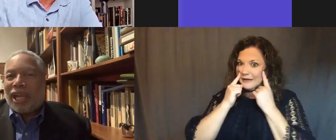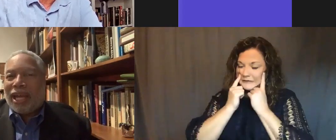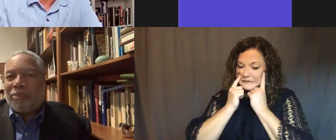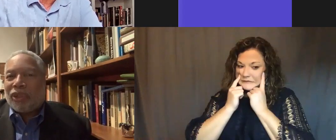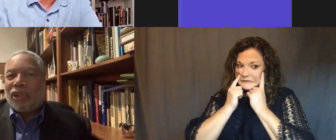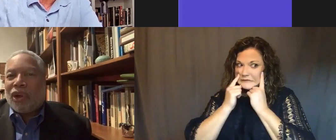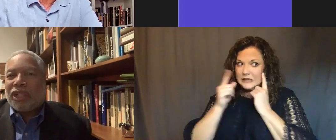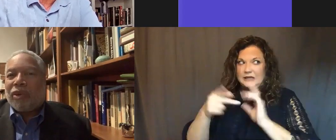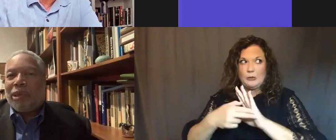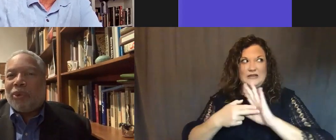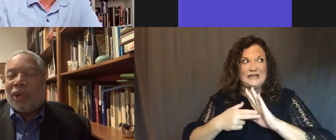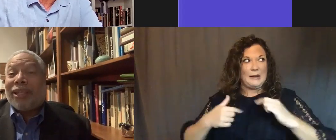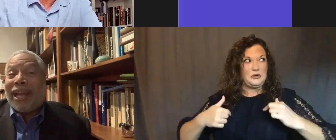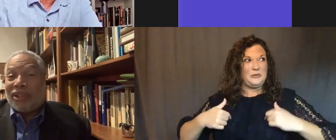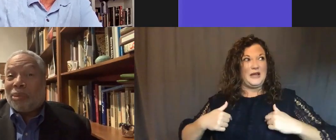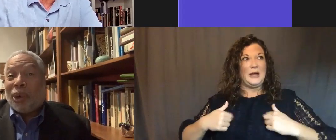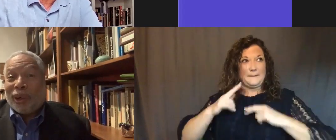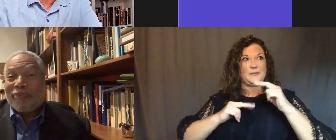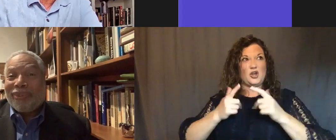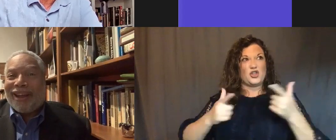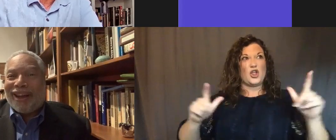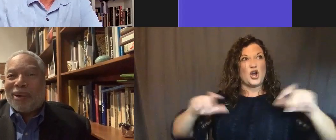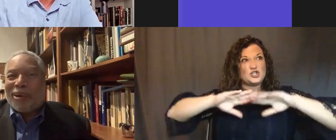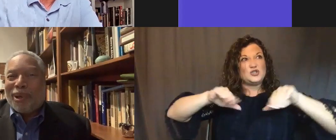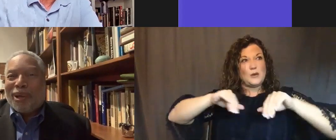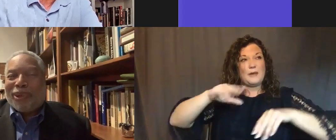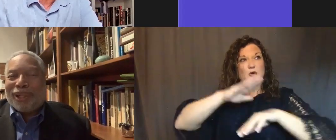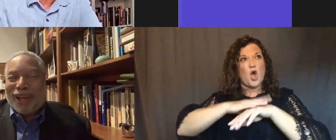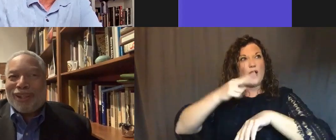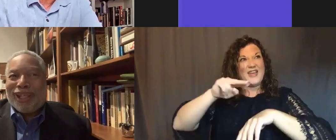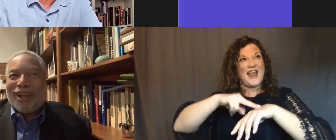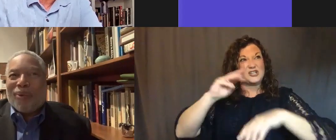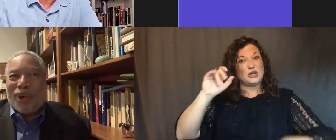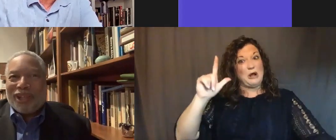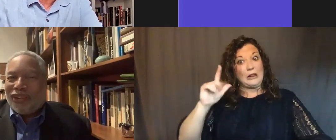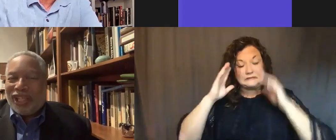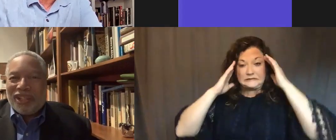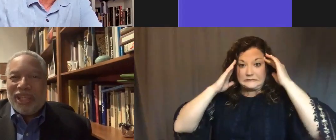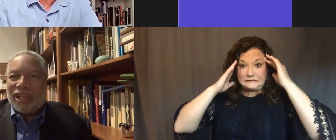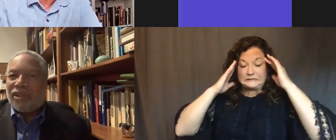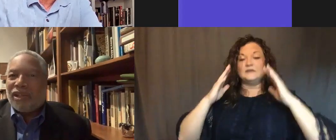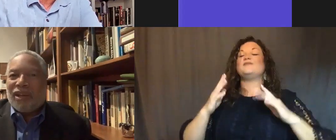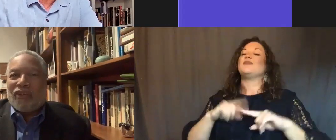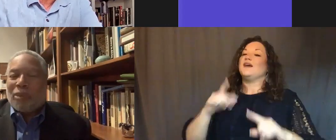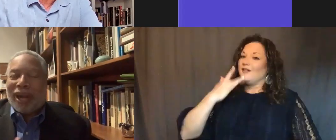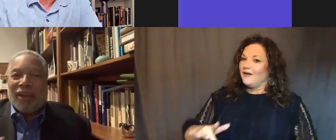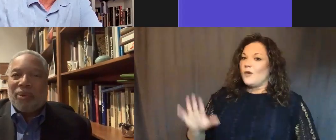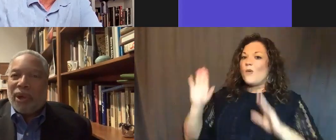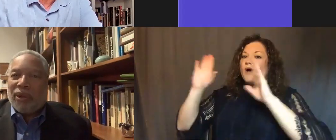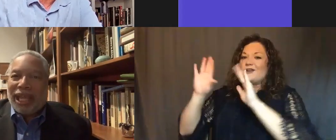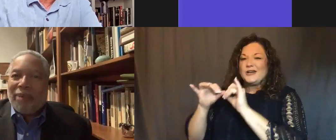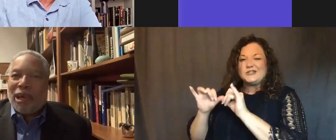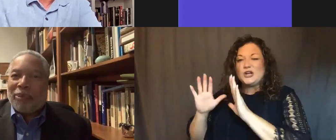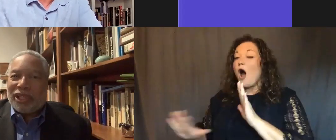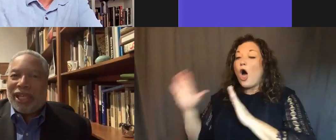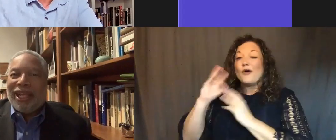known as the guy that built the largest swimming pool on the National Mall. But luckily, wonderful engineers from around the